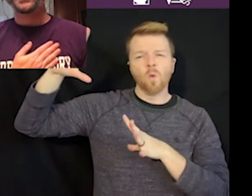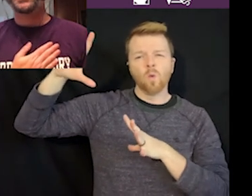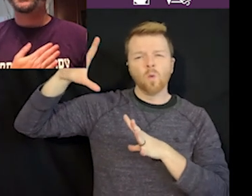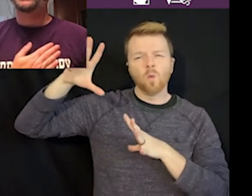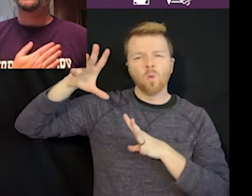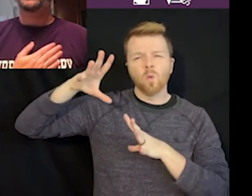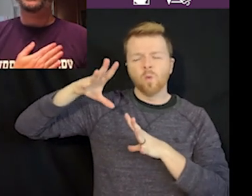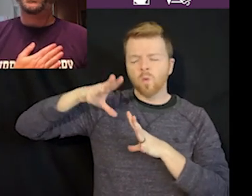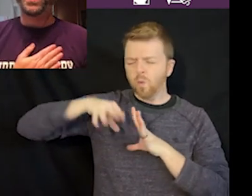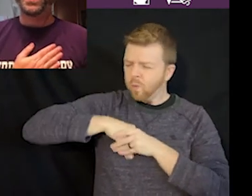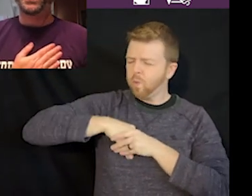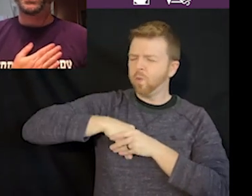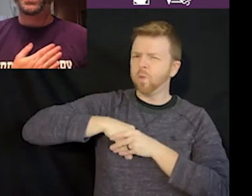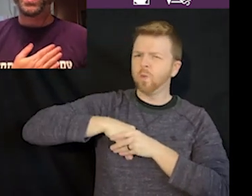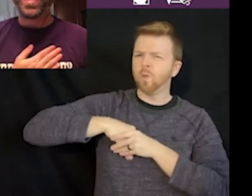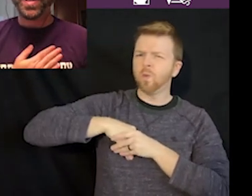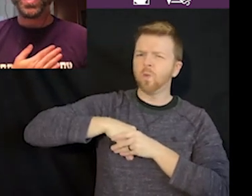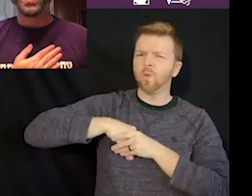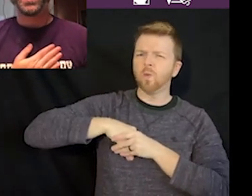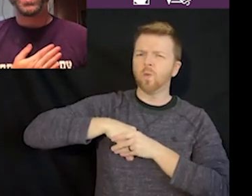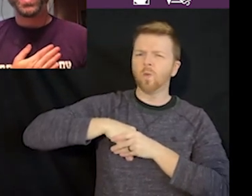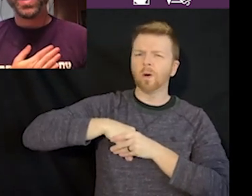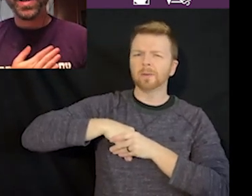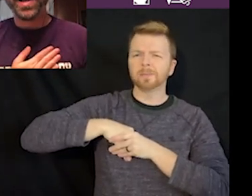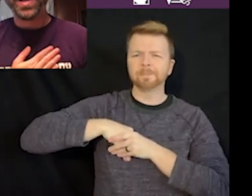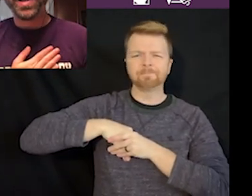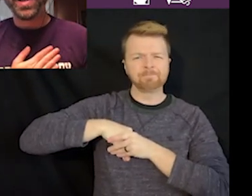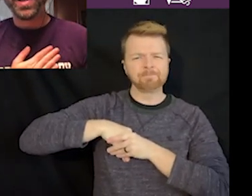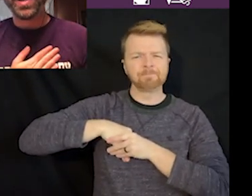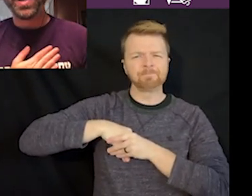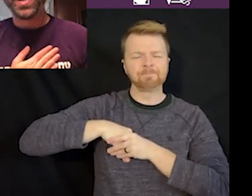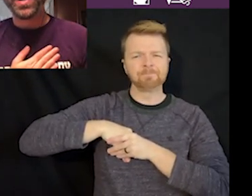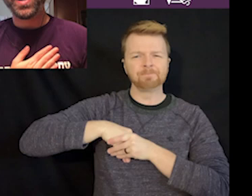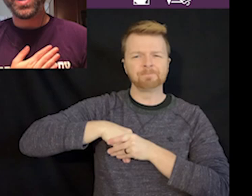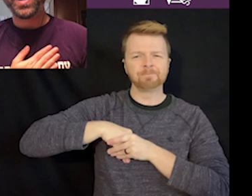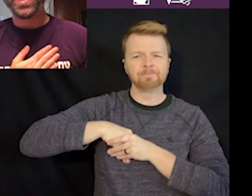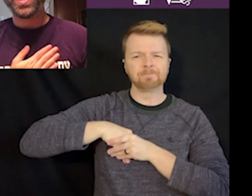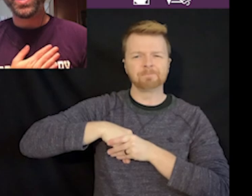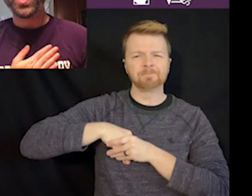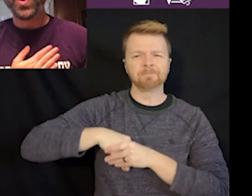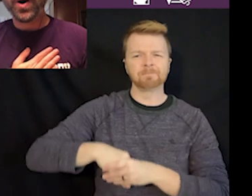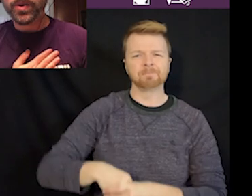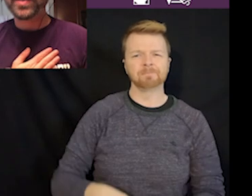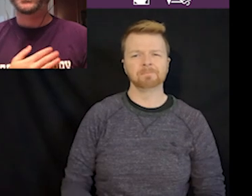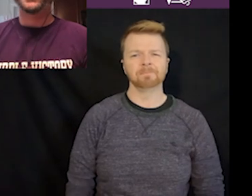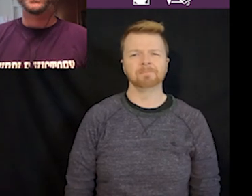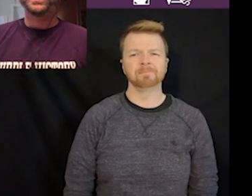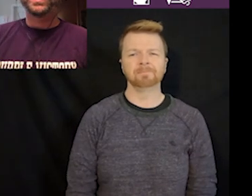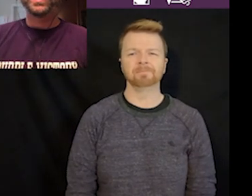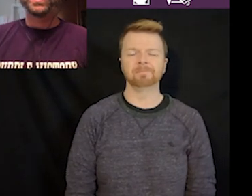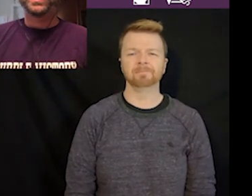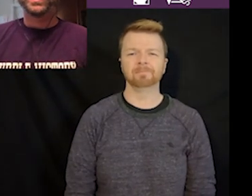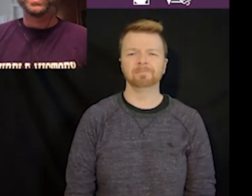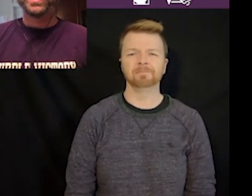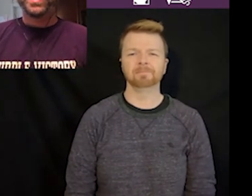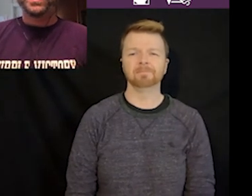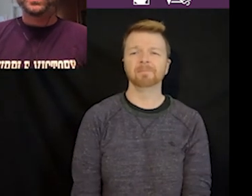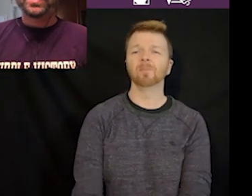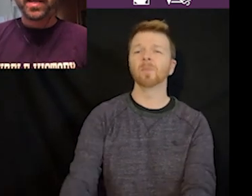dwells.